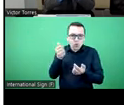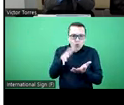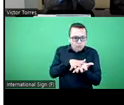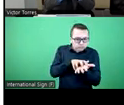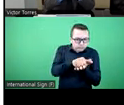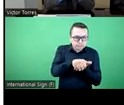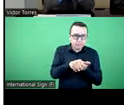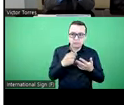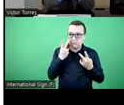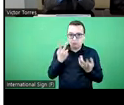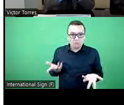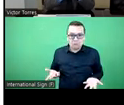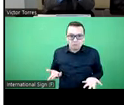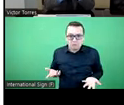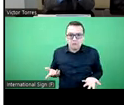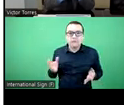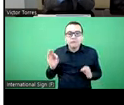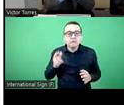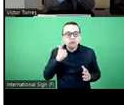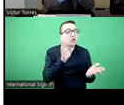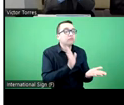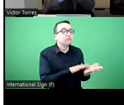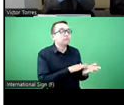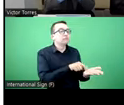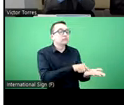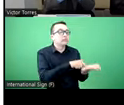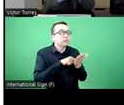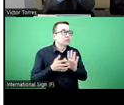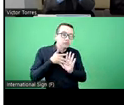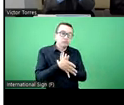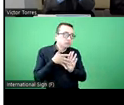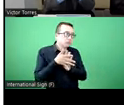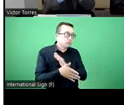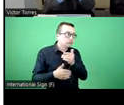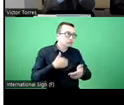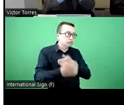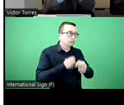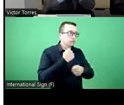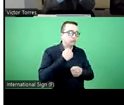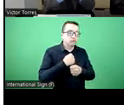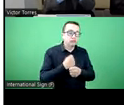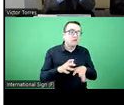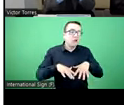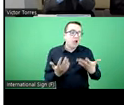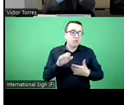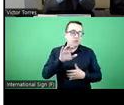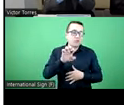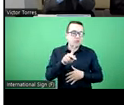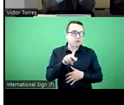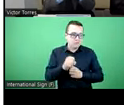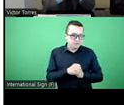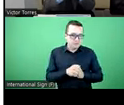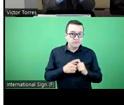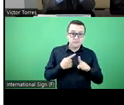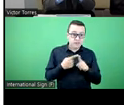there are no concrete mechanisms based on the surveys. There is still a